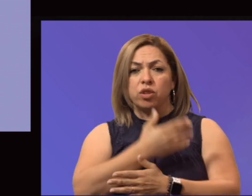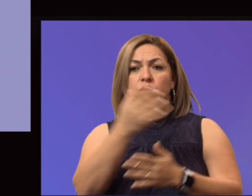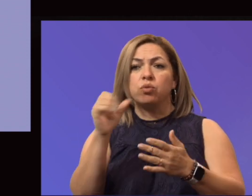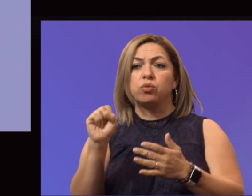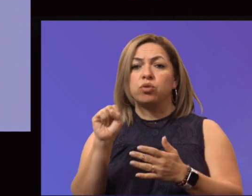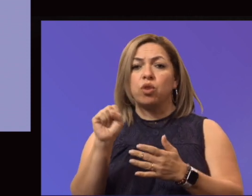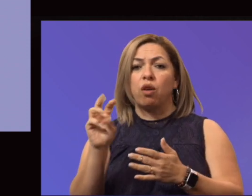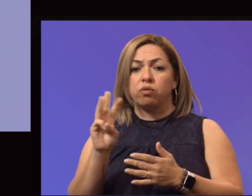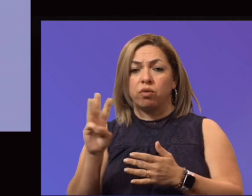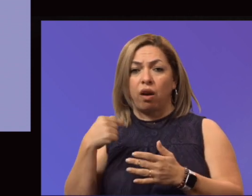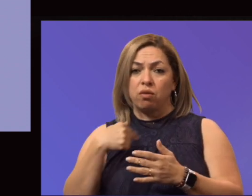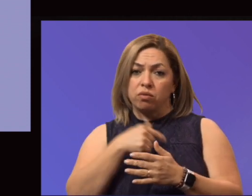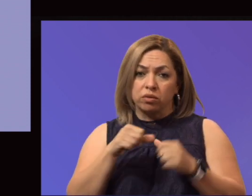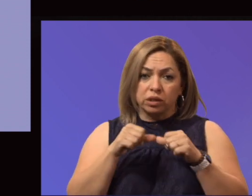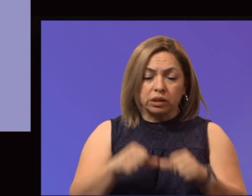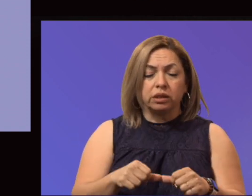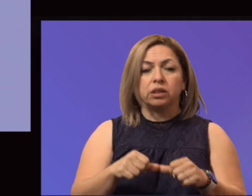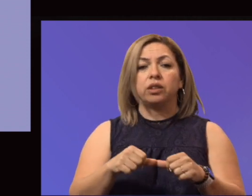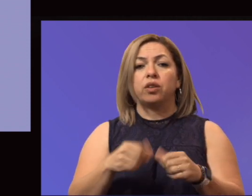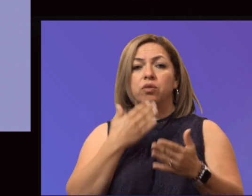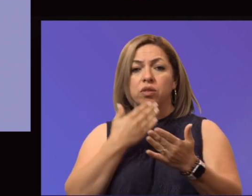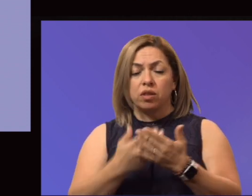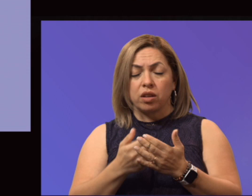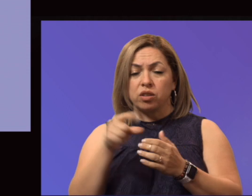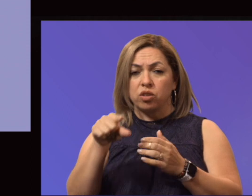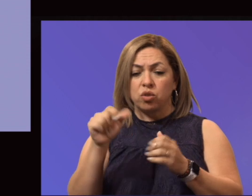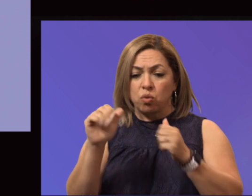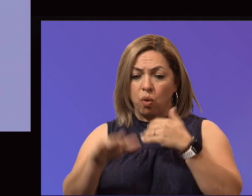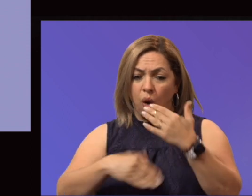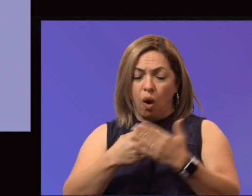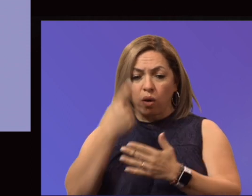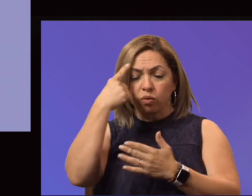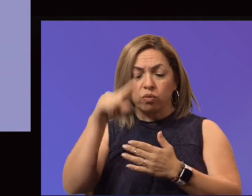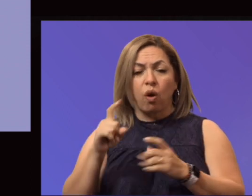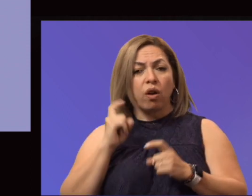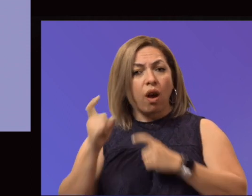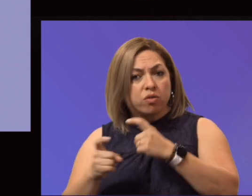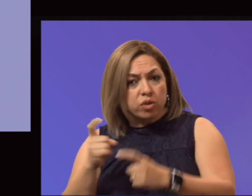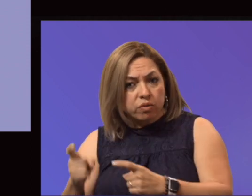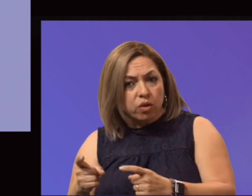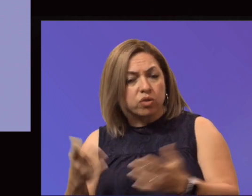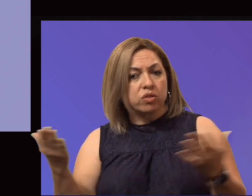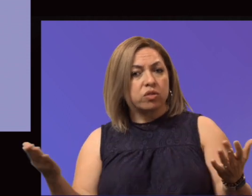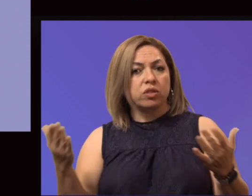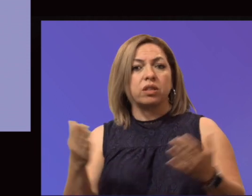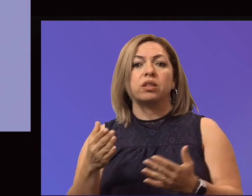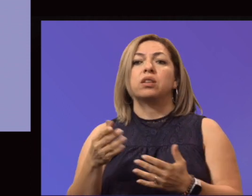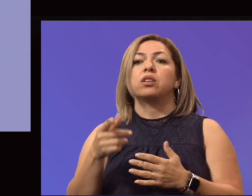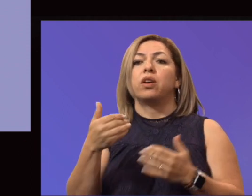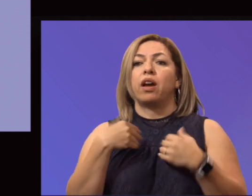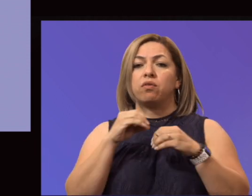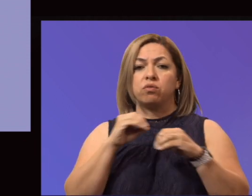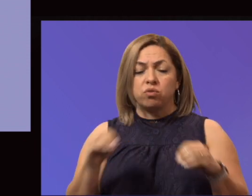moving forward with this. And so I want to thank you all for all of the contributions. If you have not received a hard copy of the strategic